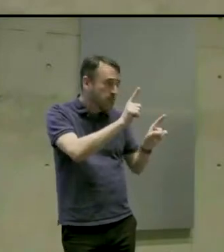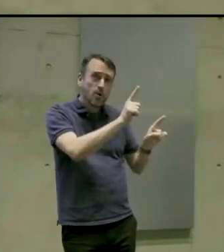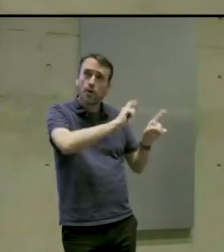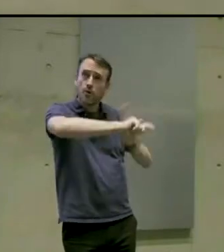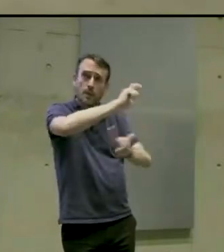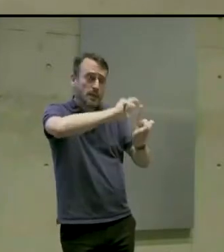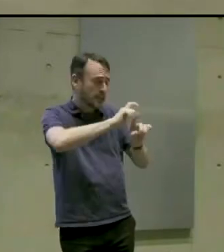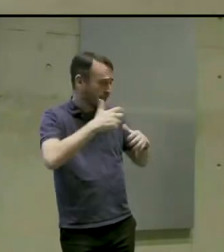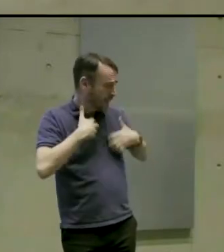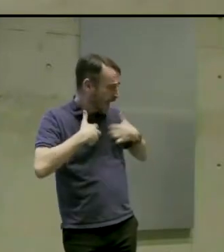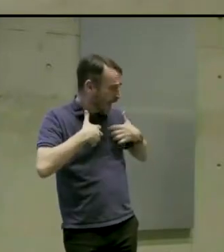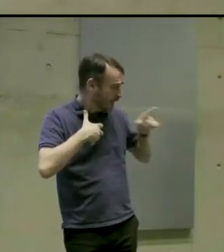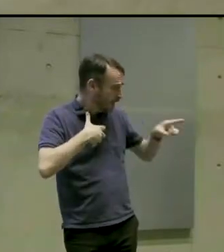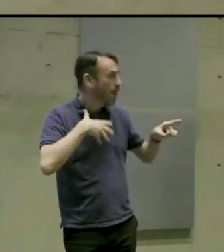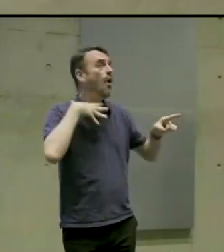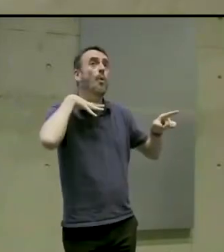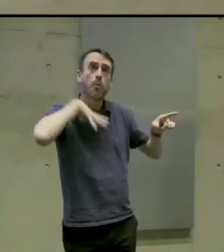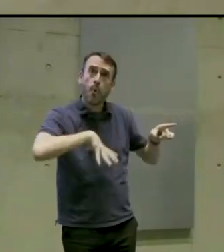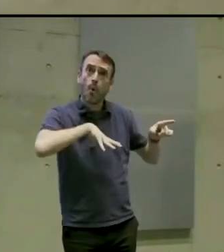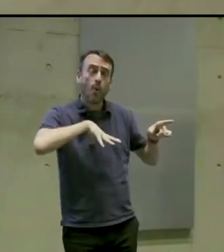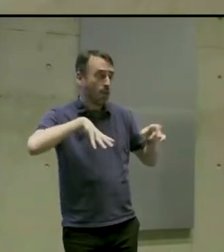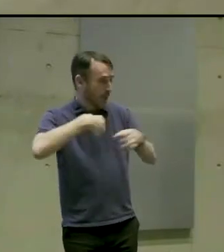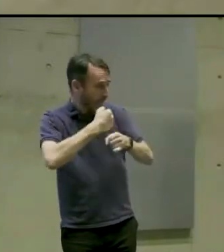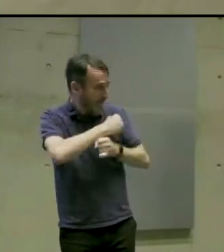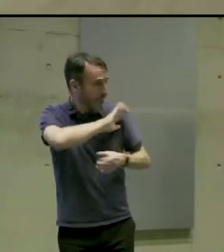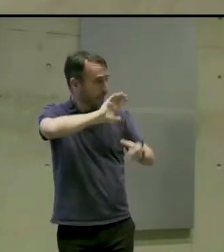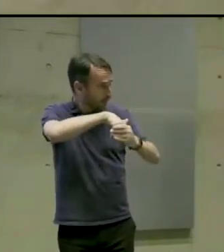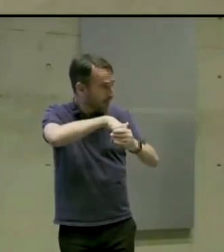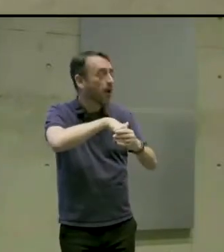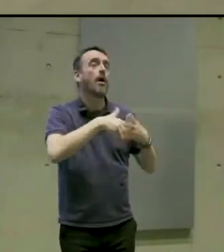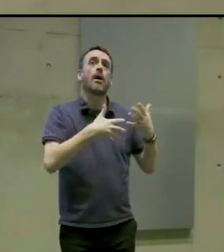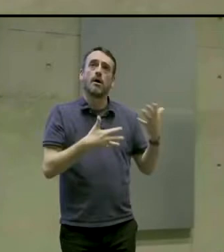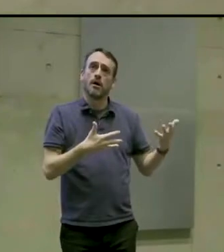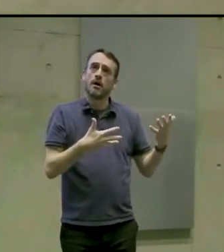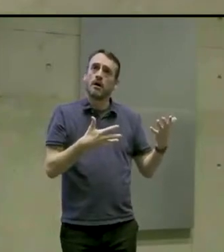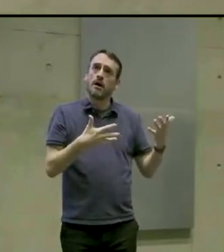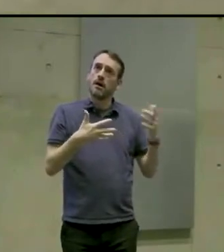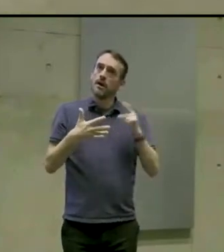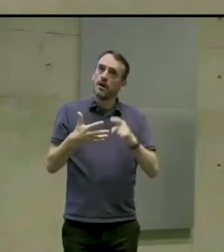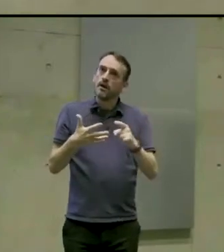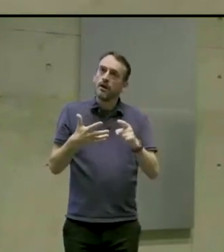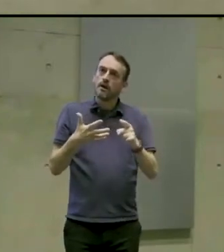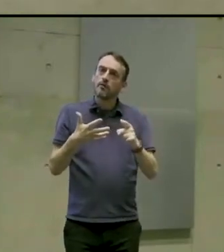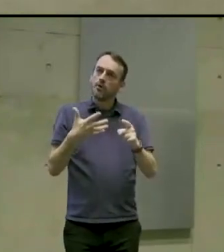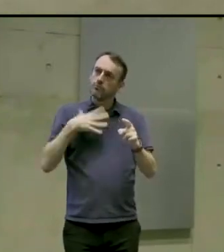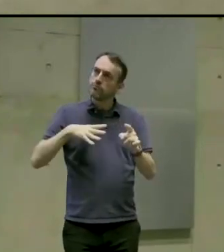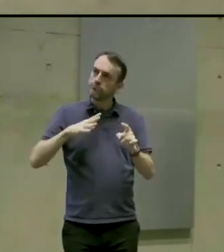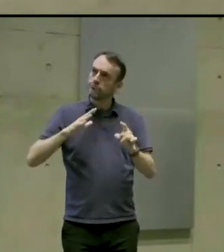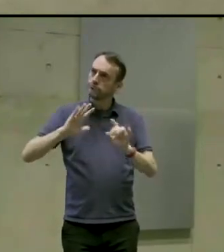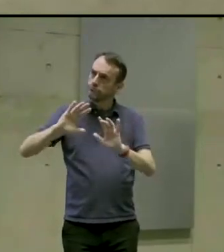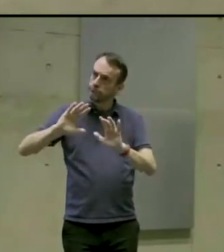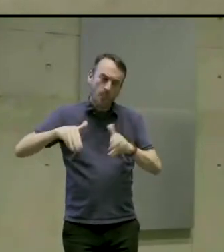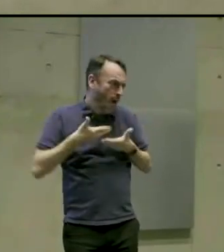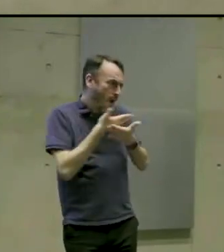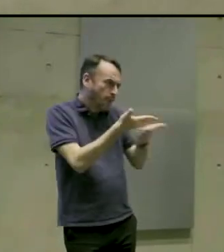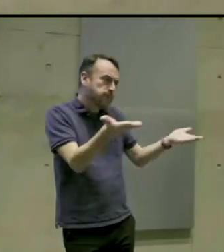they can sort of play these kinds of experiences without having to think about their disabilities which really is what it's all about.